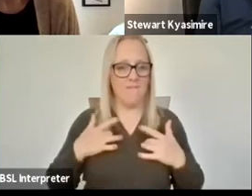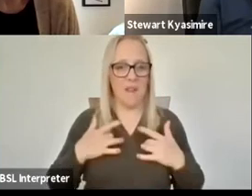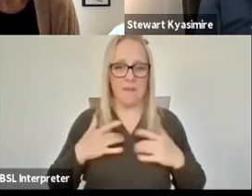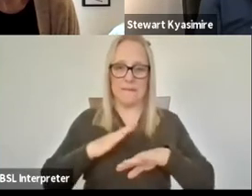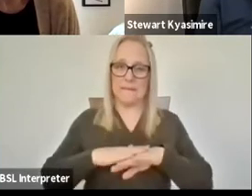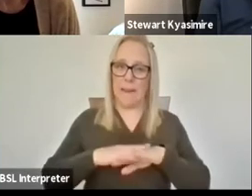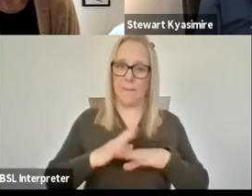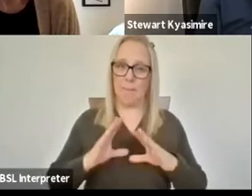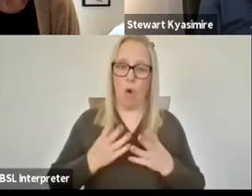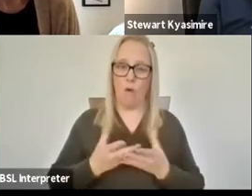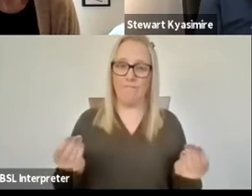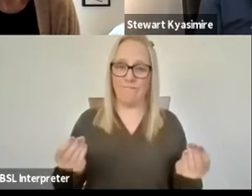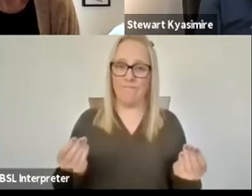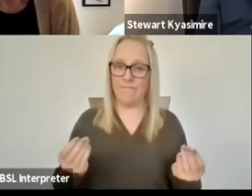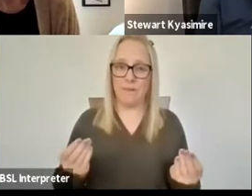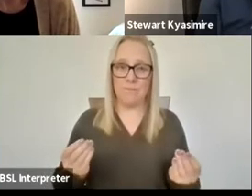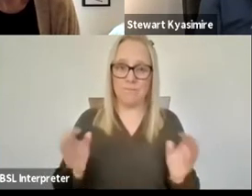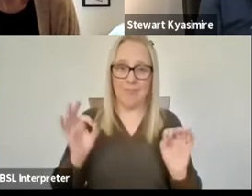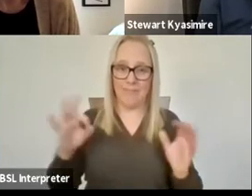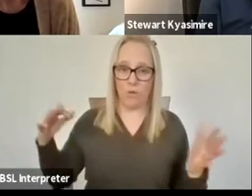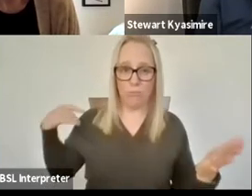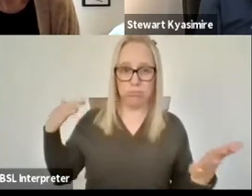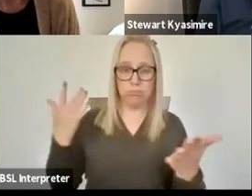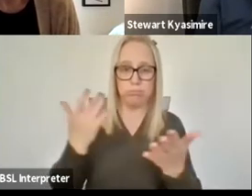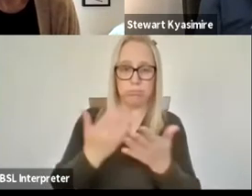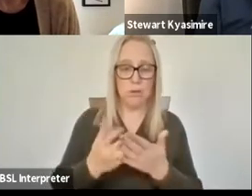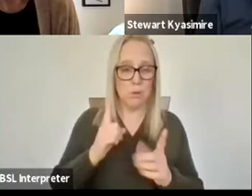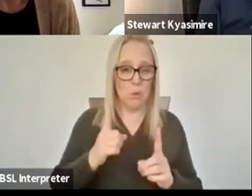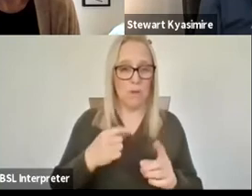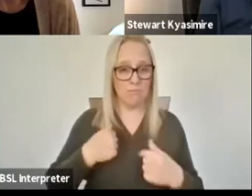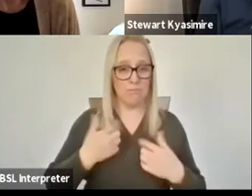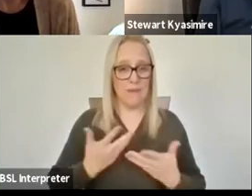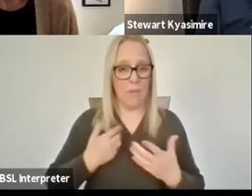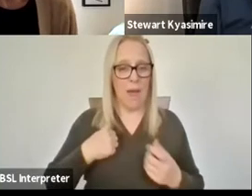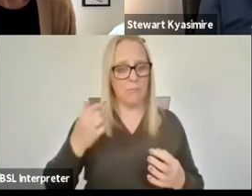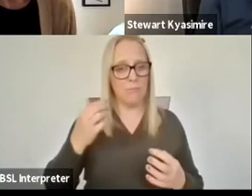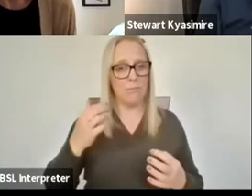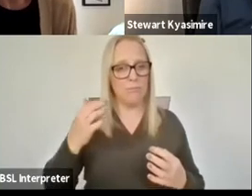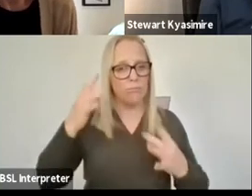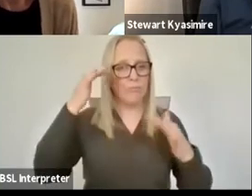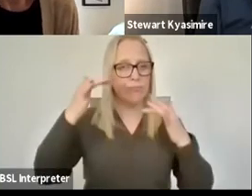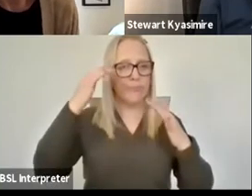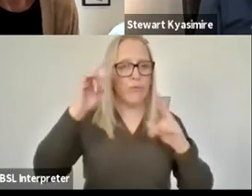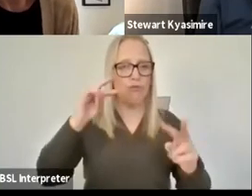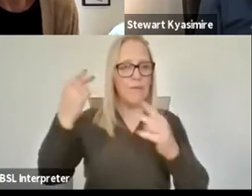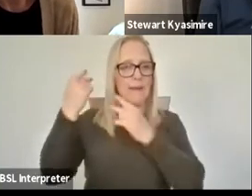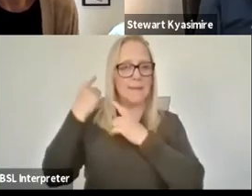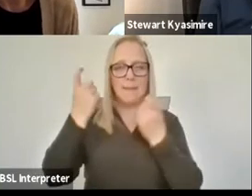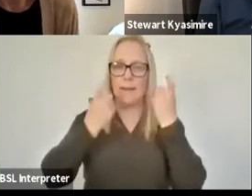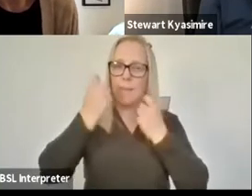myself for a long while and i'm reflecting on my own professional future i'm